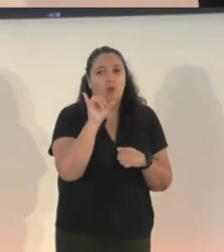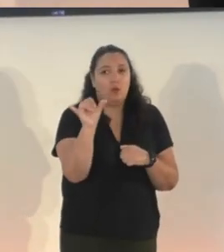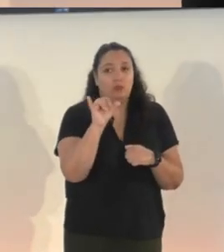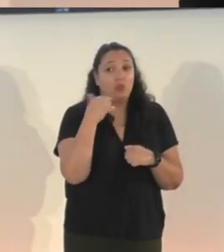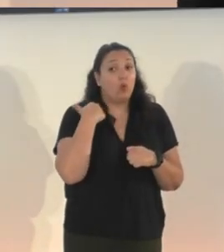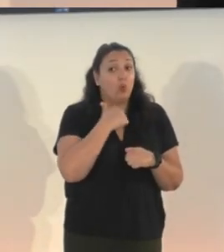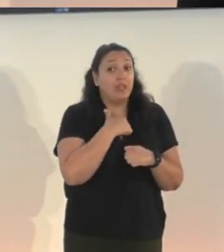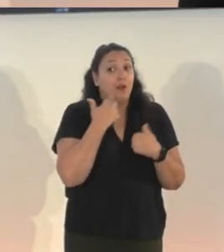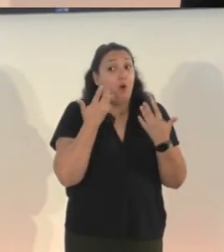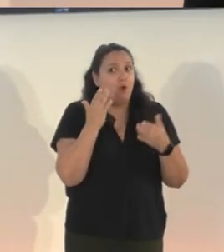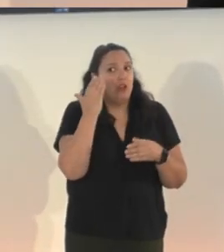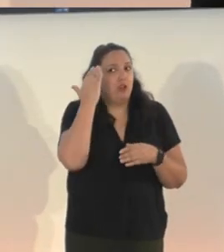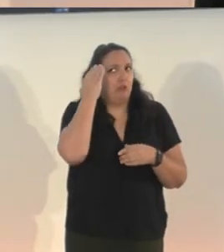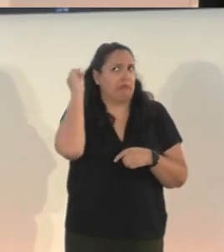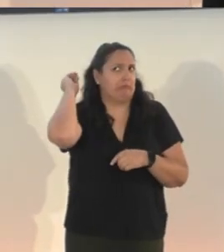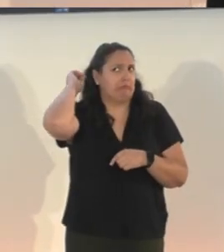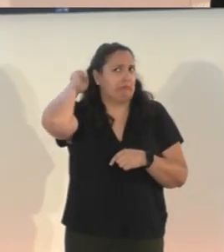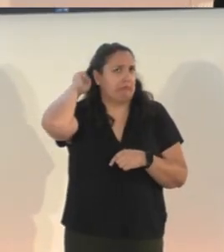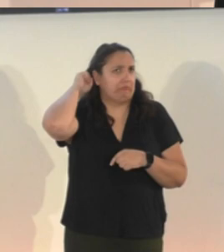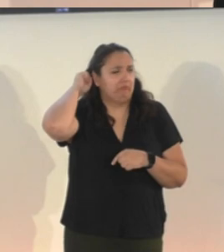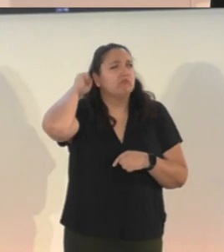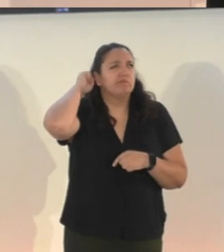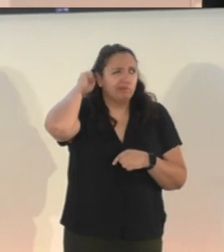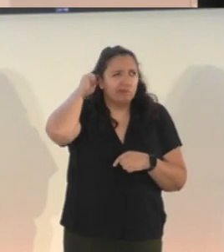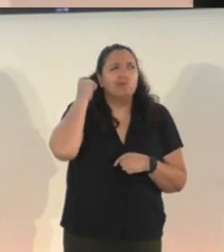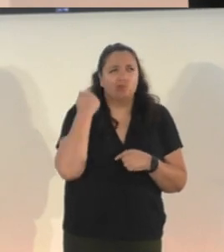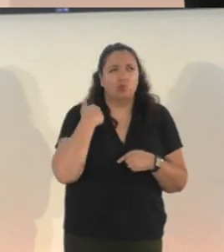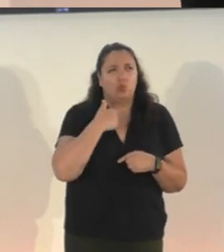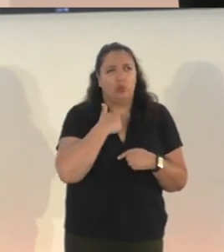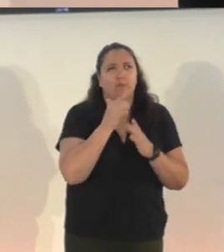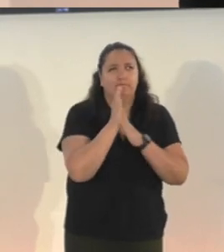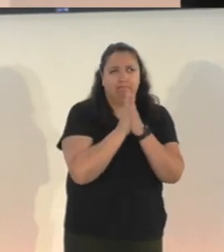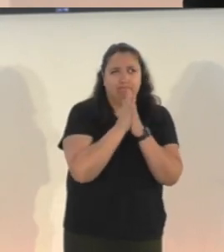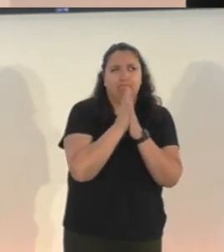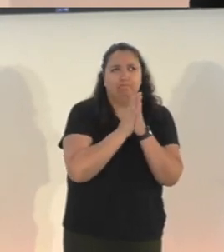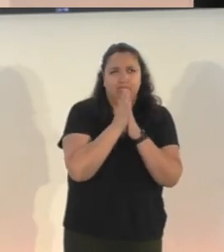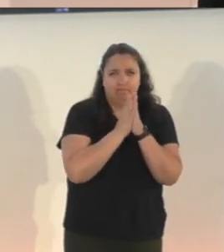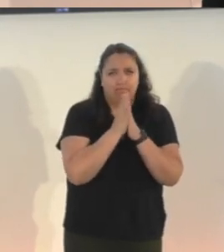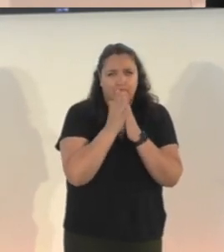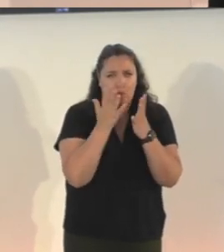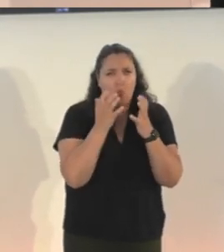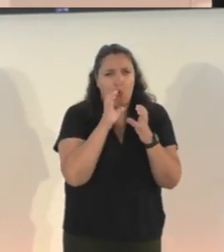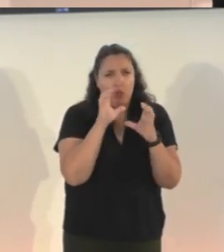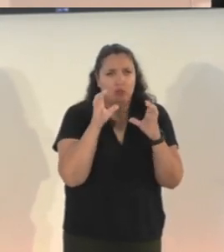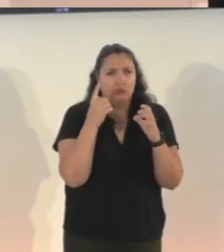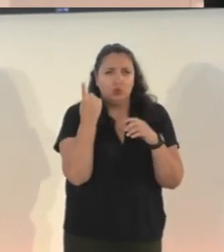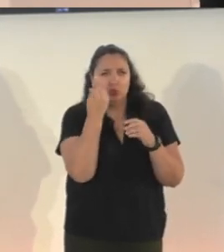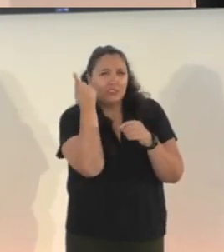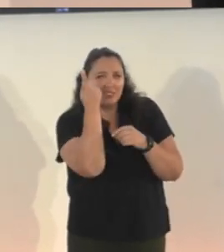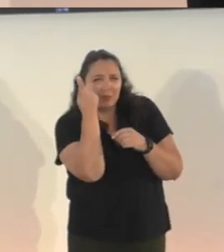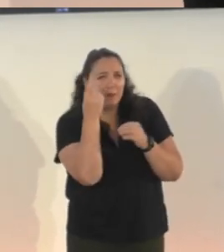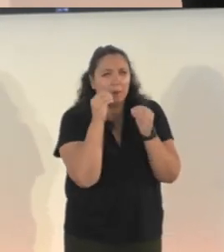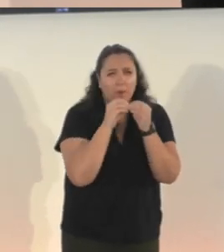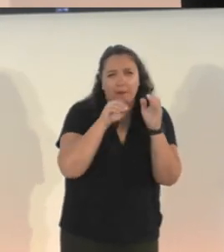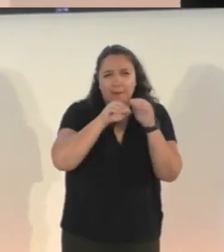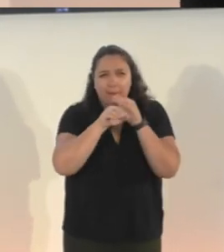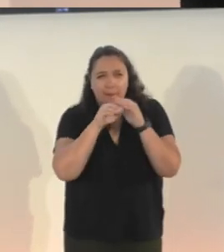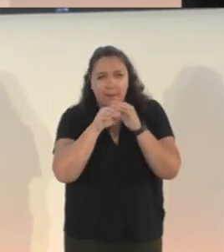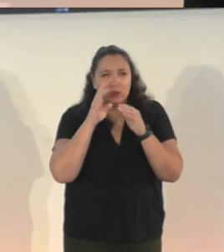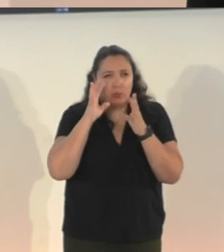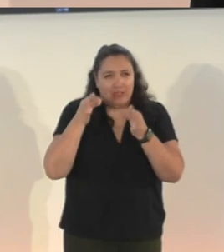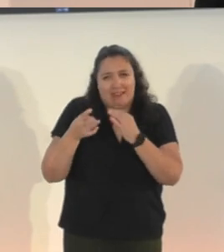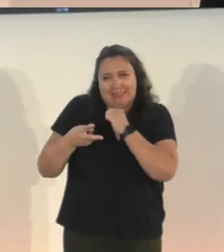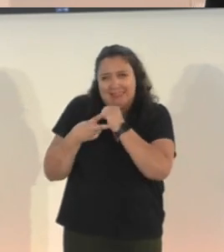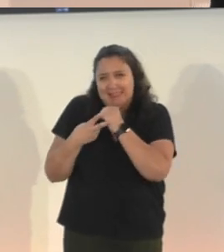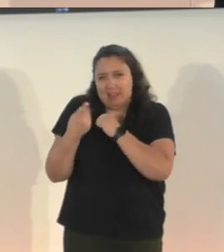on the platforms, uh, that we support to, uh, act as an assist button